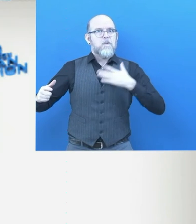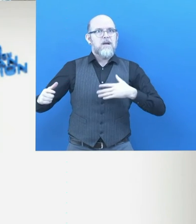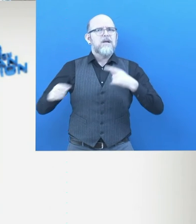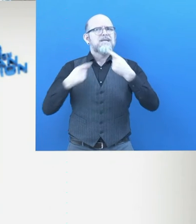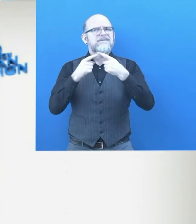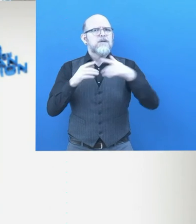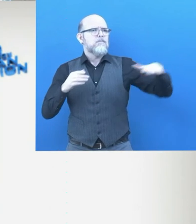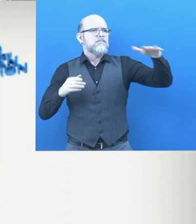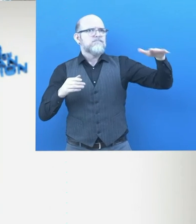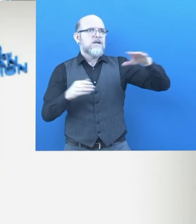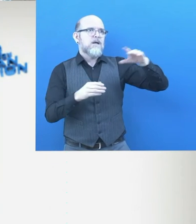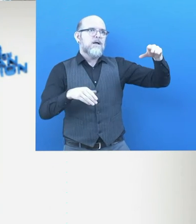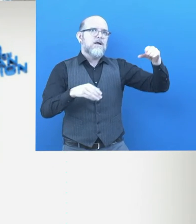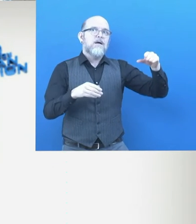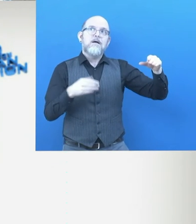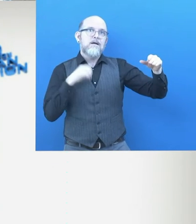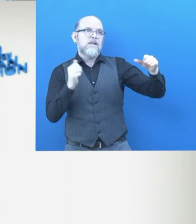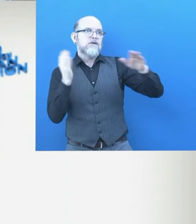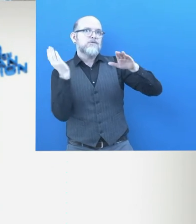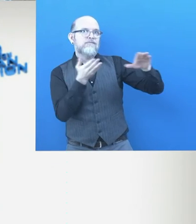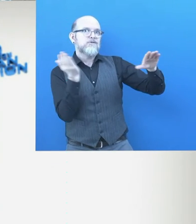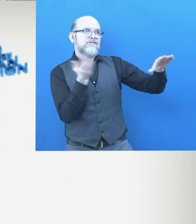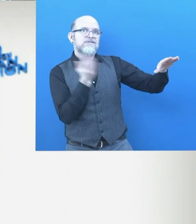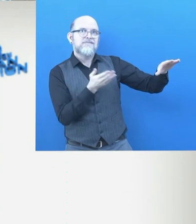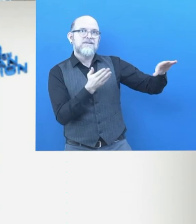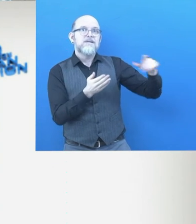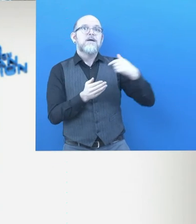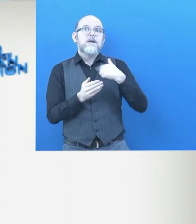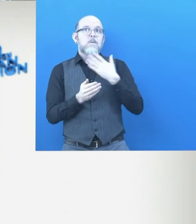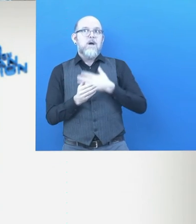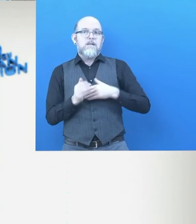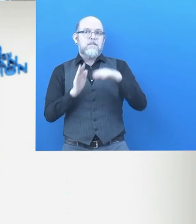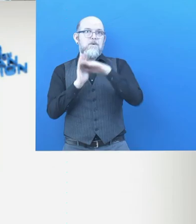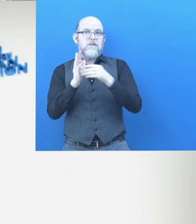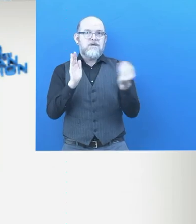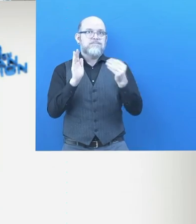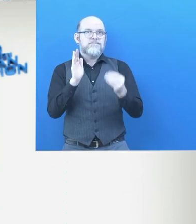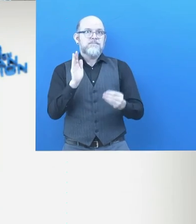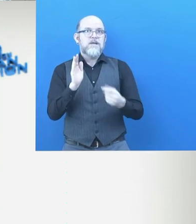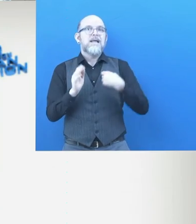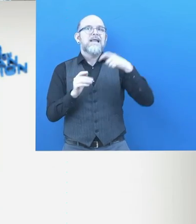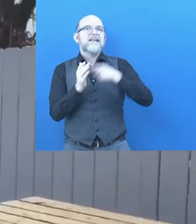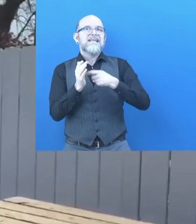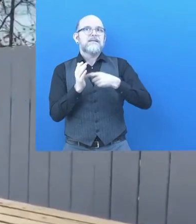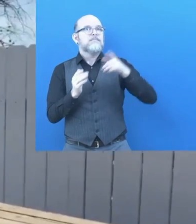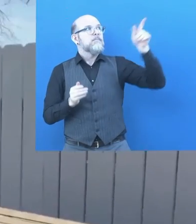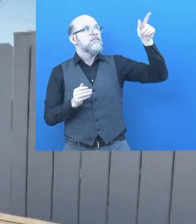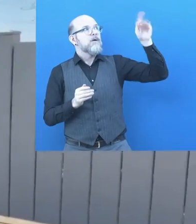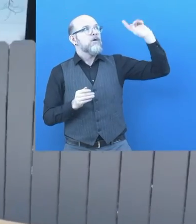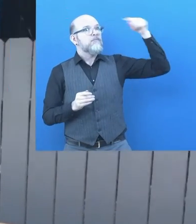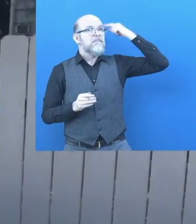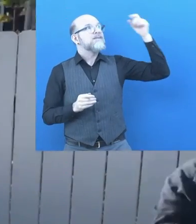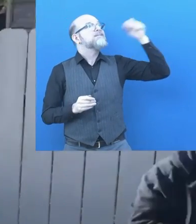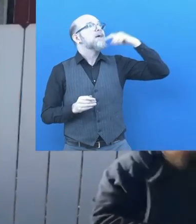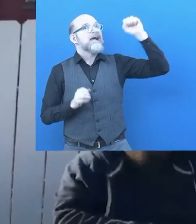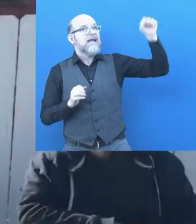What is most needed to expand the program is a decision from a government funder to adopt the model either in pilot